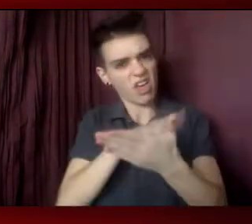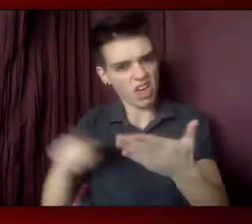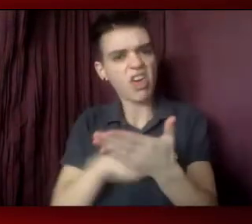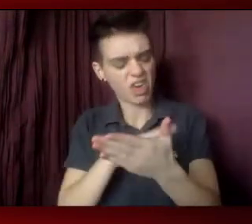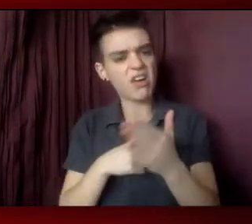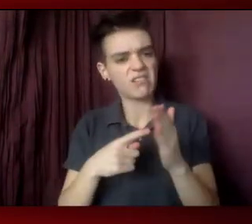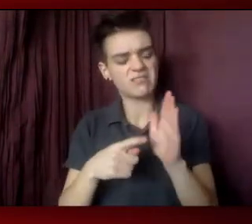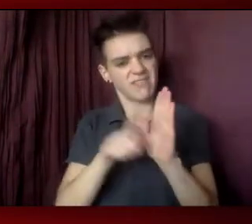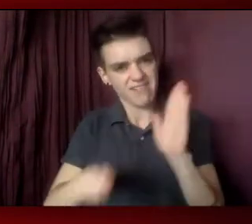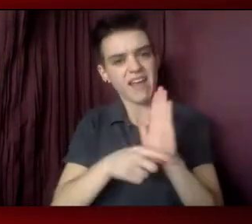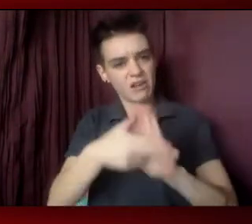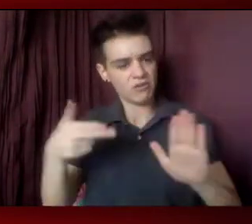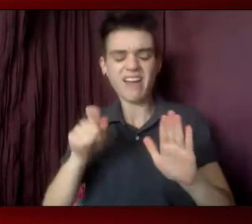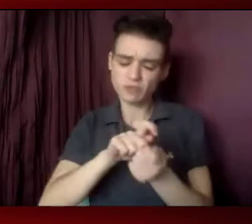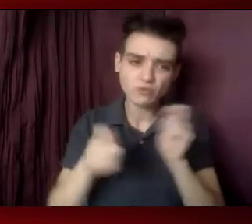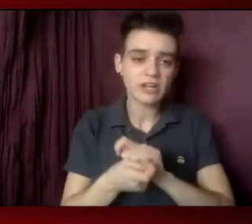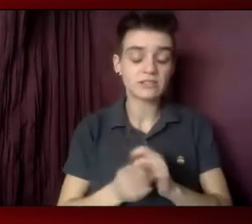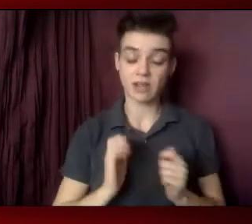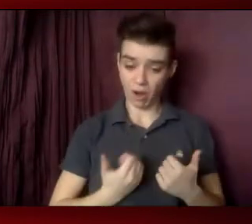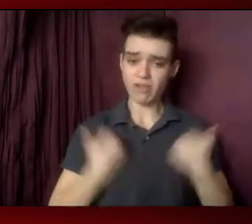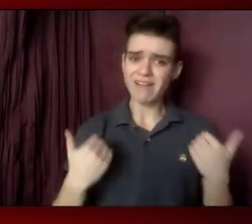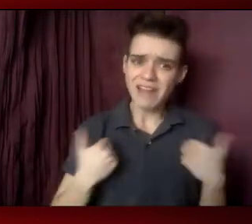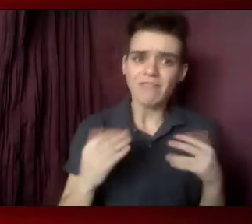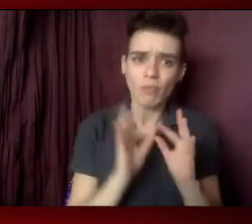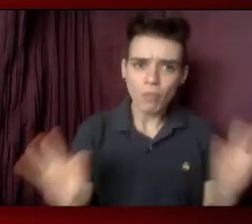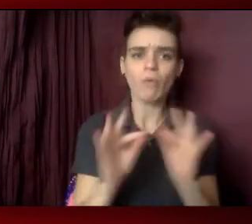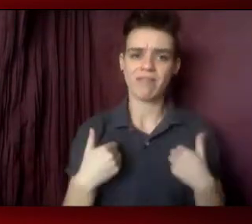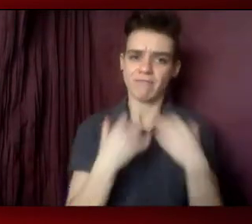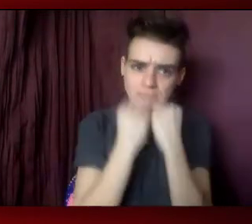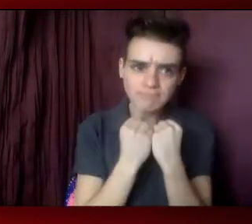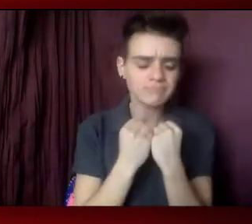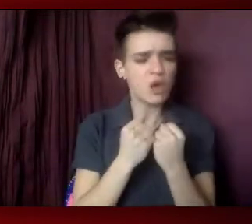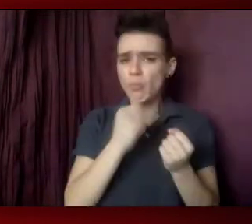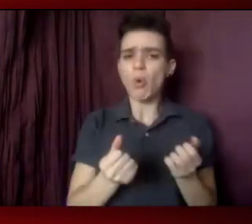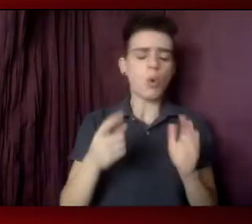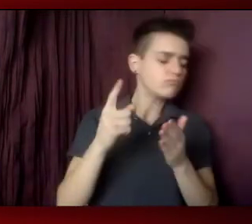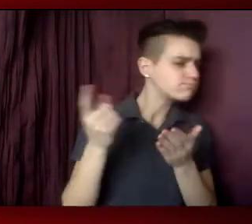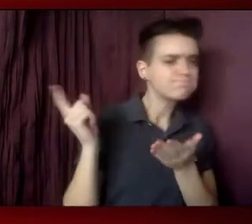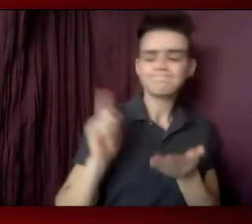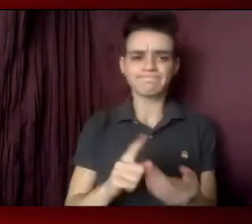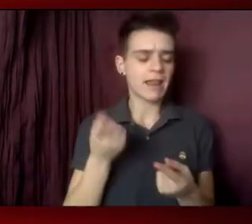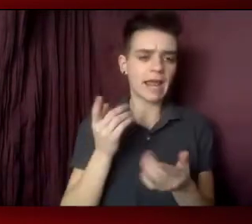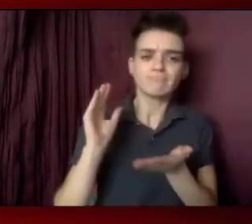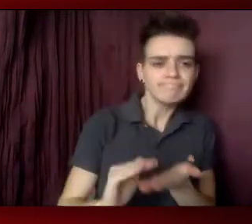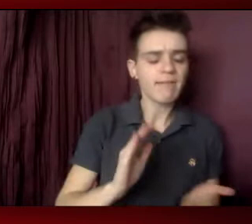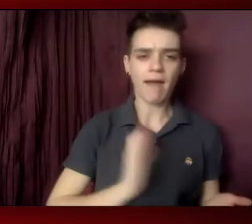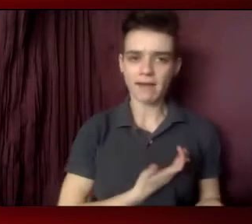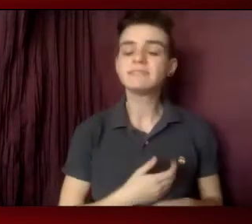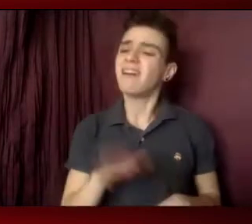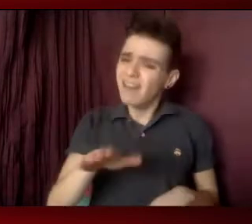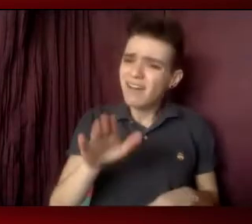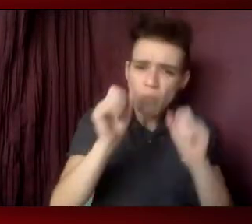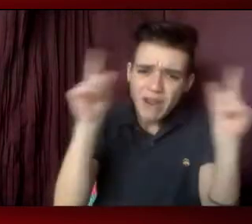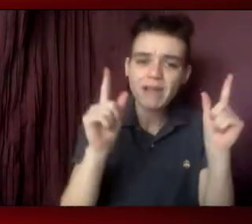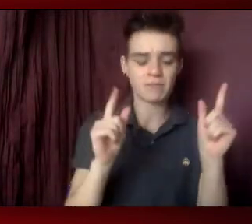lives have meaning and worth. We will not be silenced. Wake up, everybody. It's a new day dawning. Let's